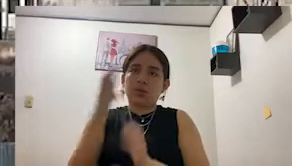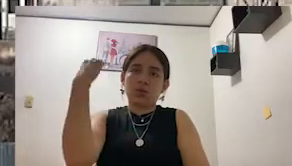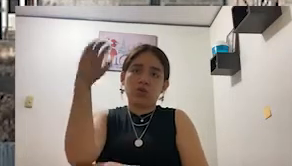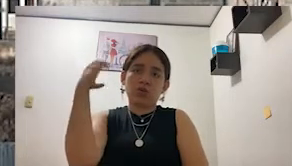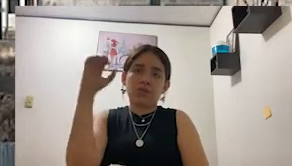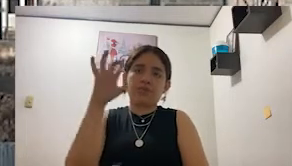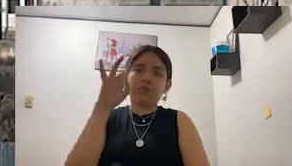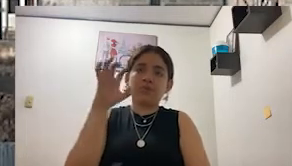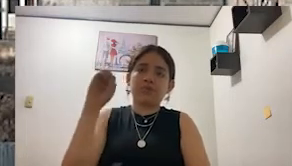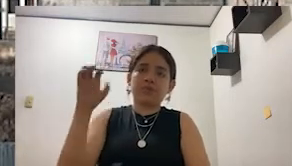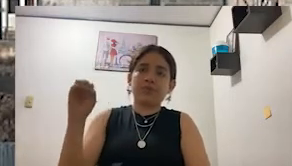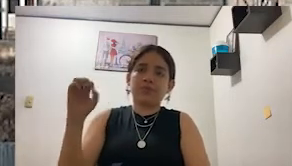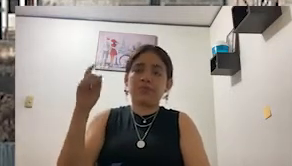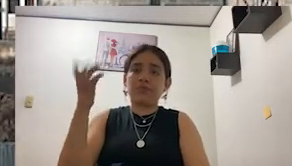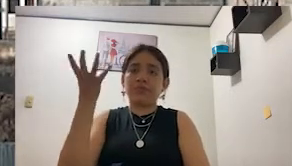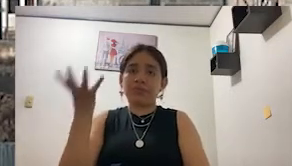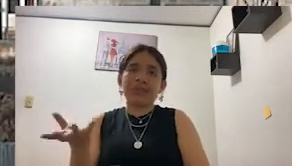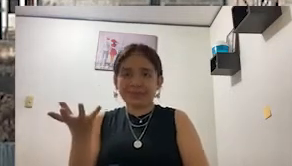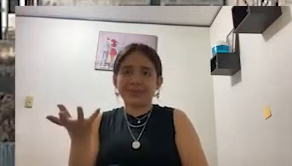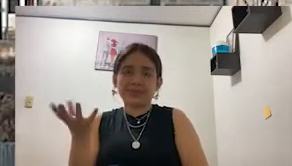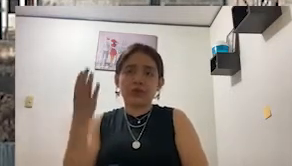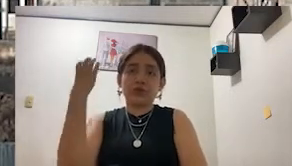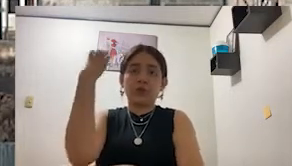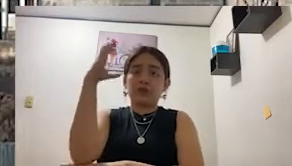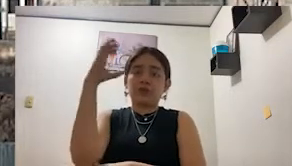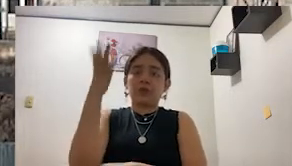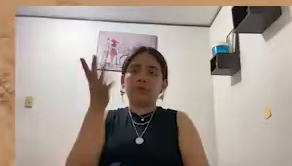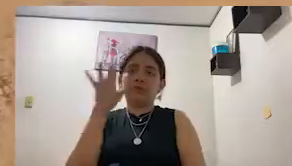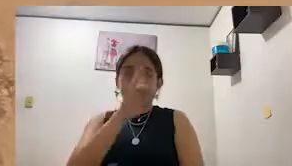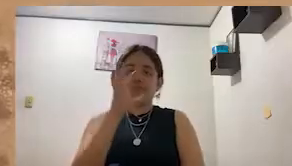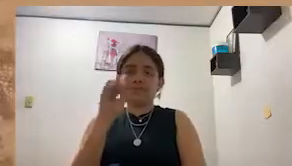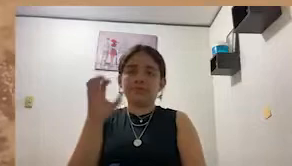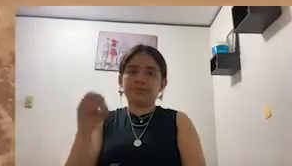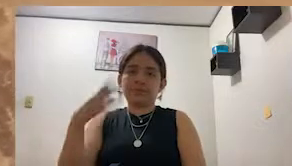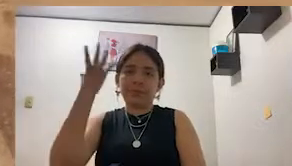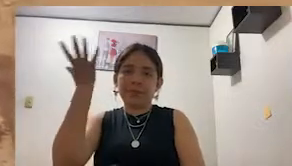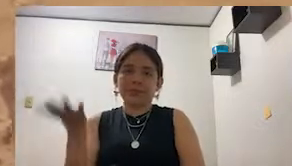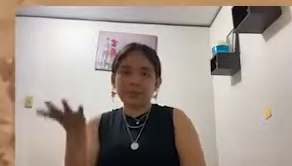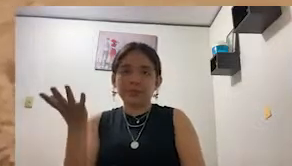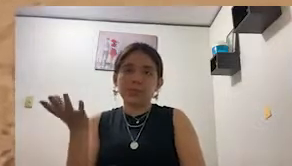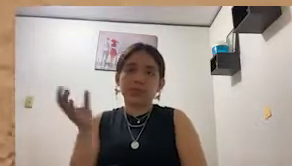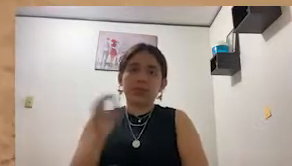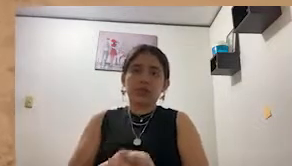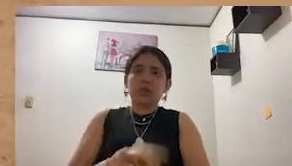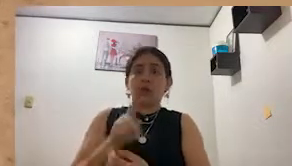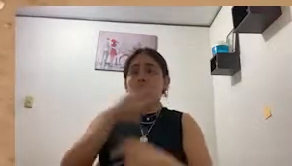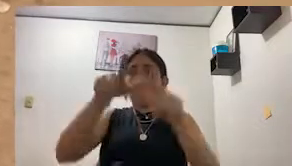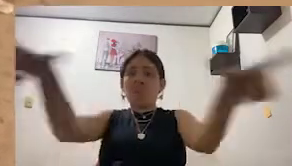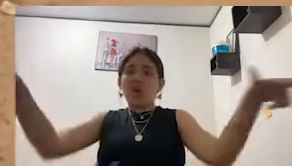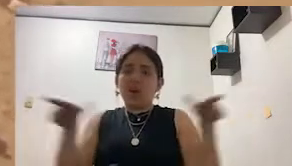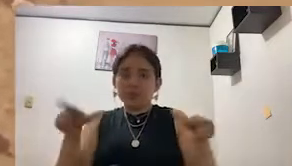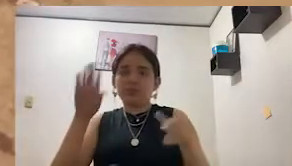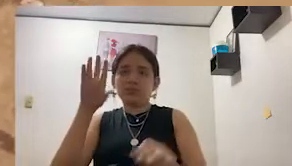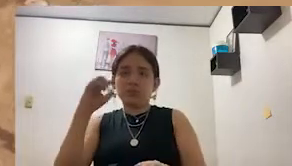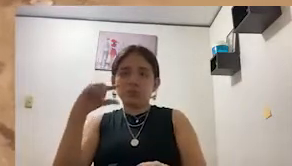due to the country's informality, mainly in the capital, there is a lot of construction and demolition waste that could be